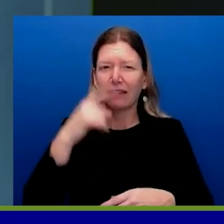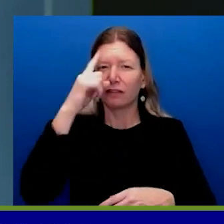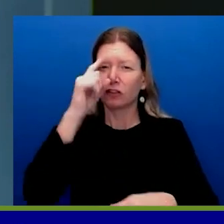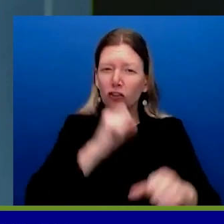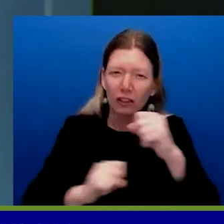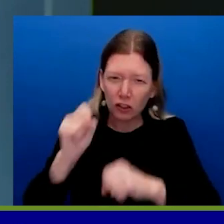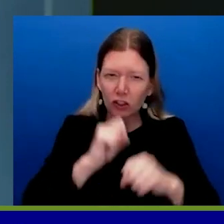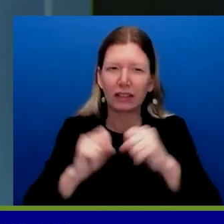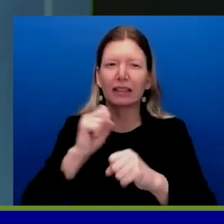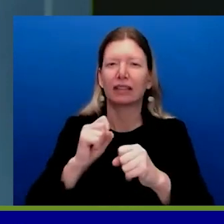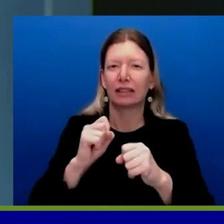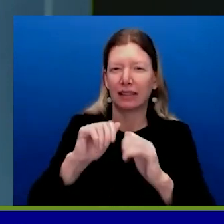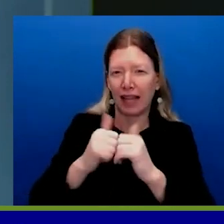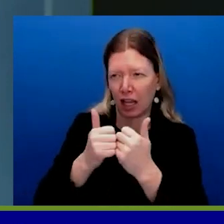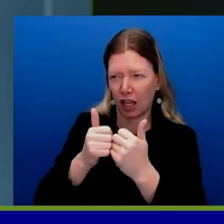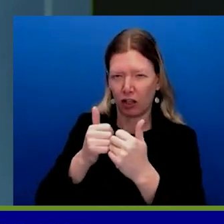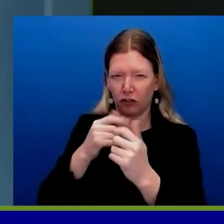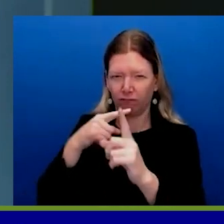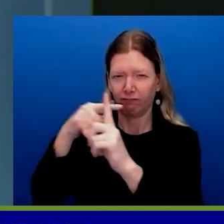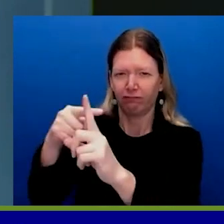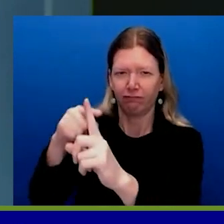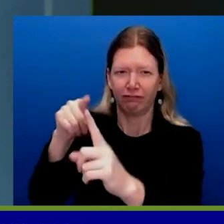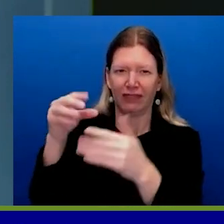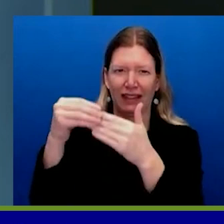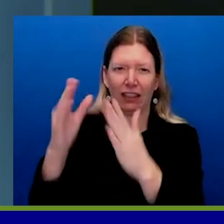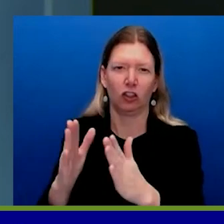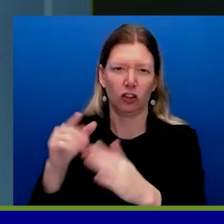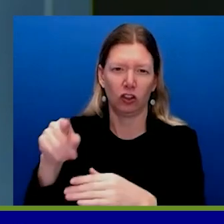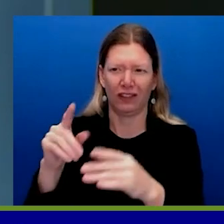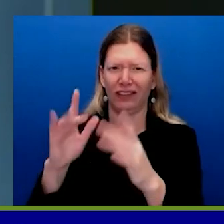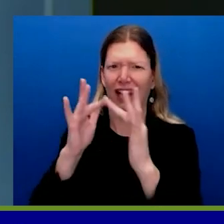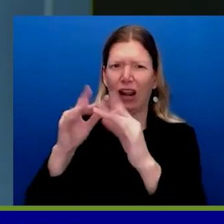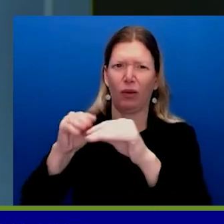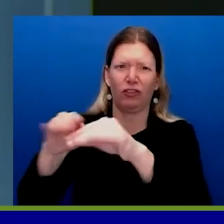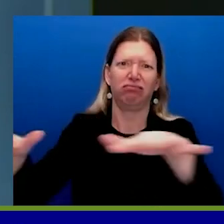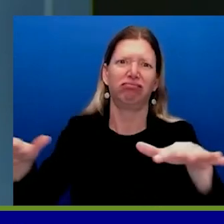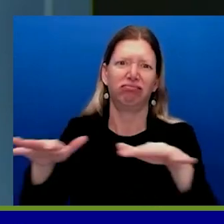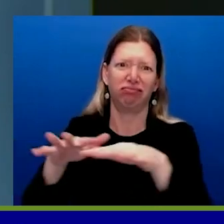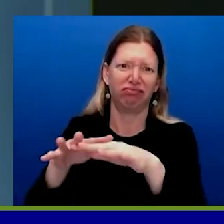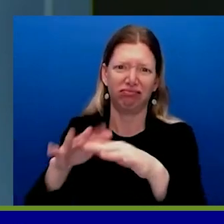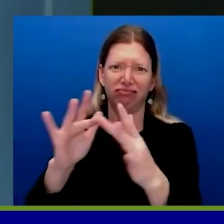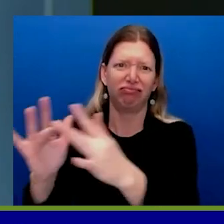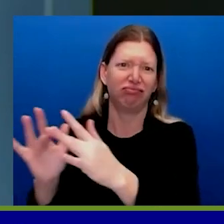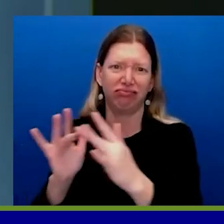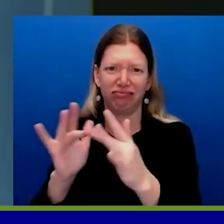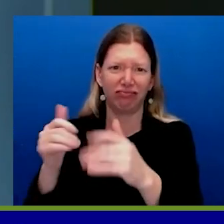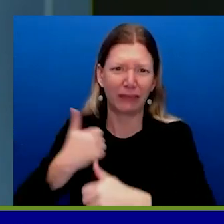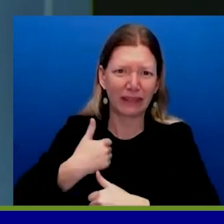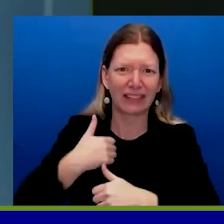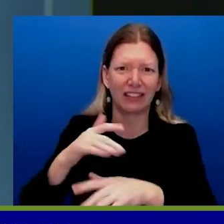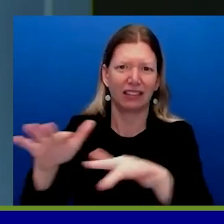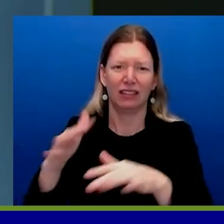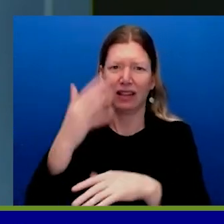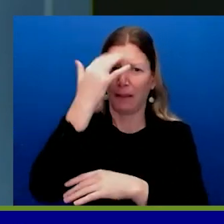Hamas political leaders that Qatar has connections with and communications with, that